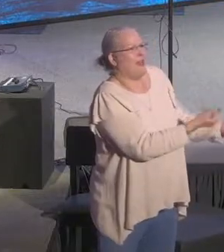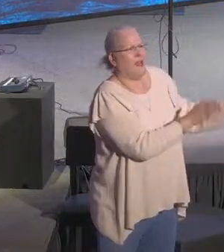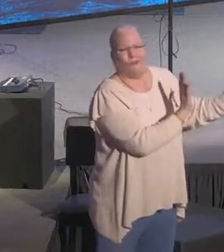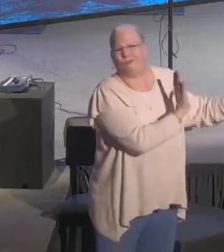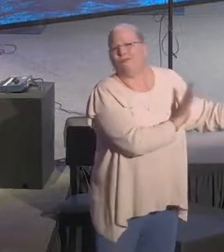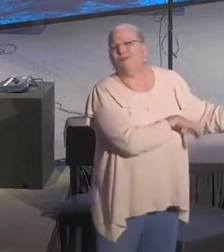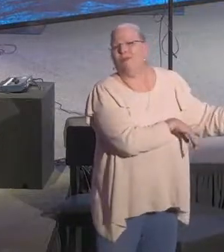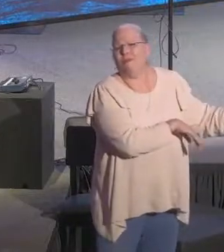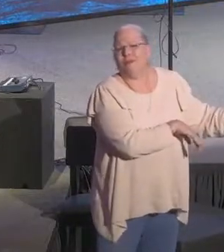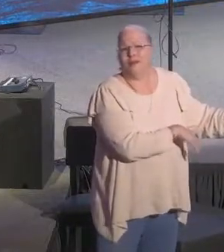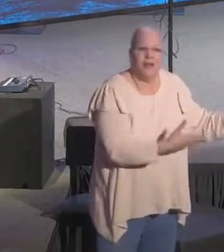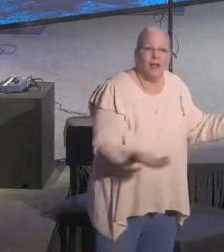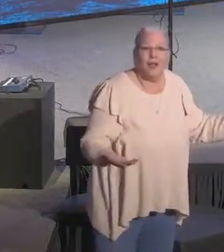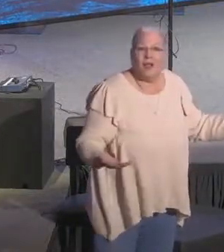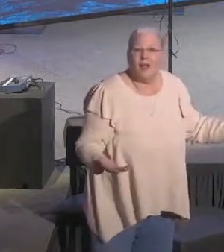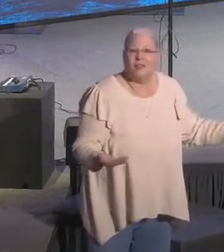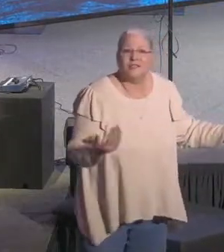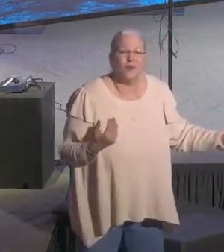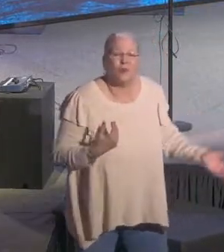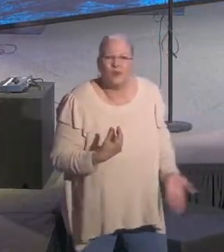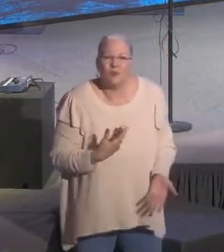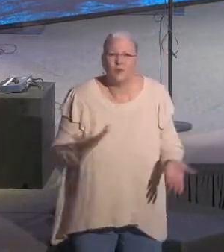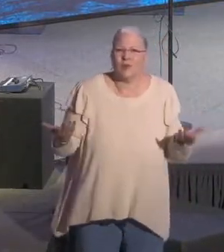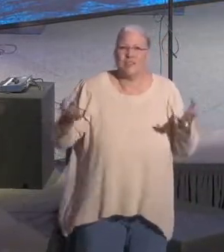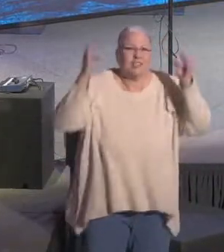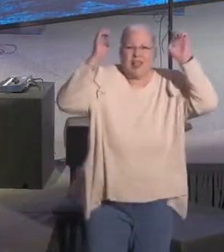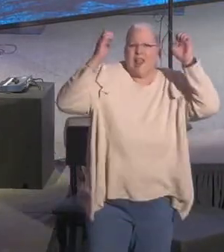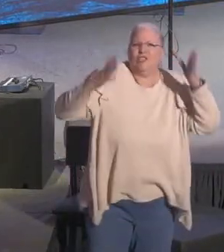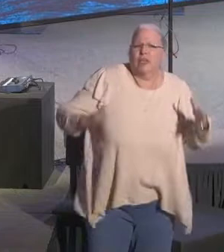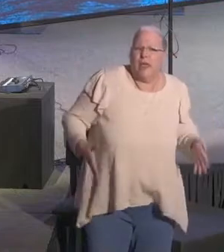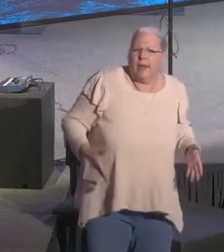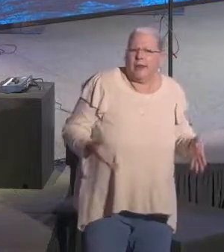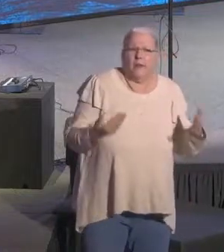today. I mean, after all, we're so enlightened. We're so educated.